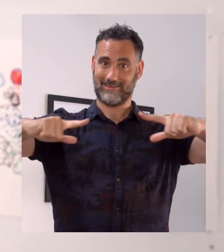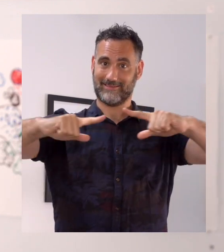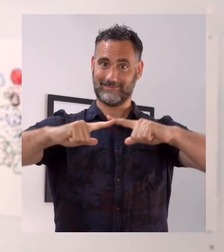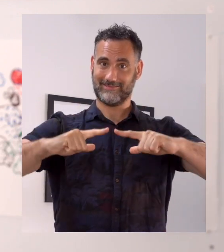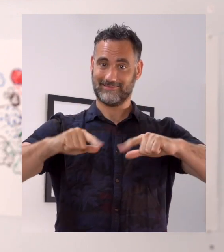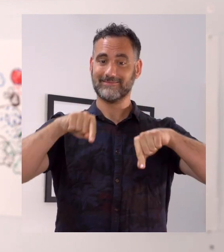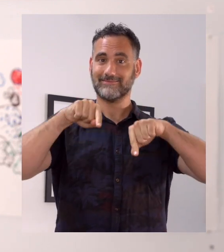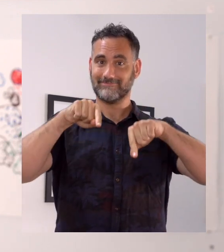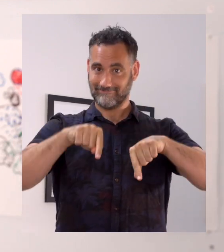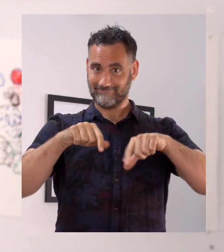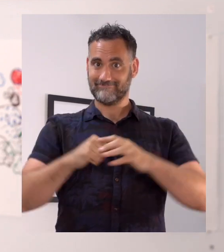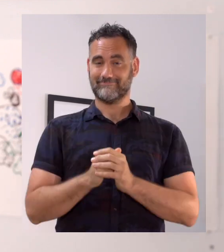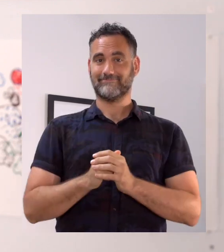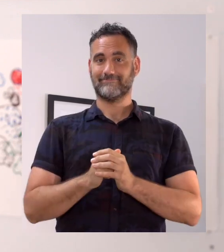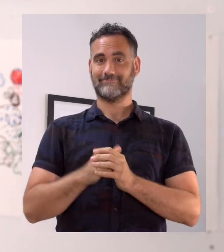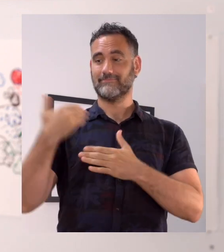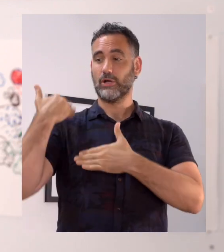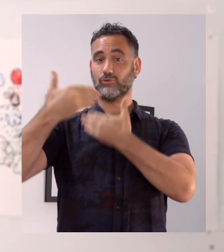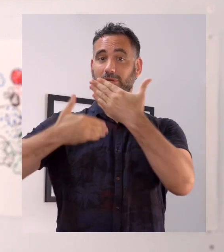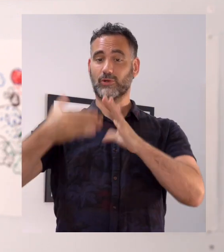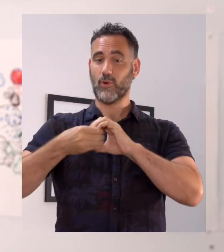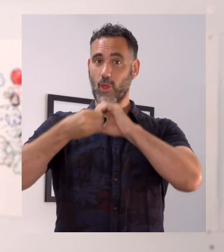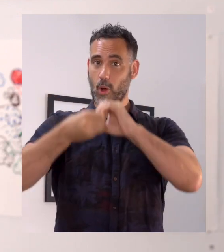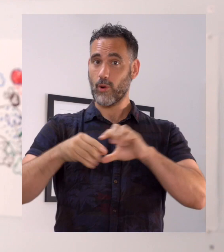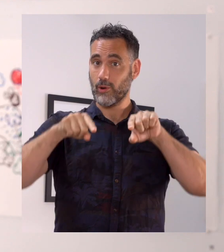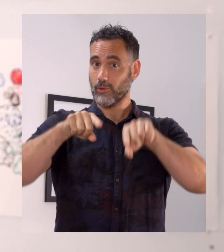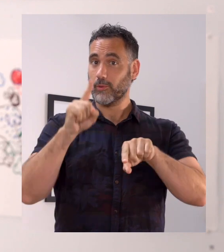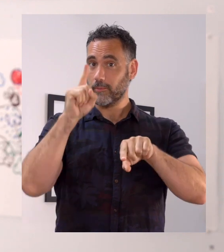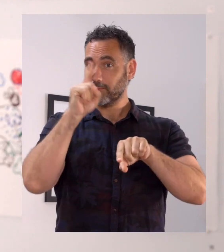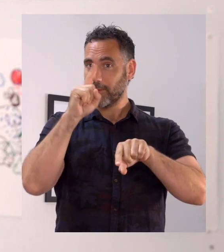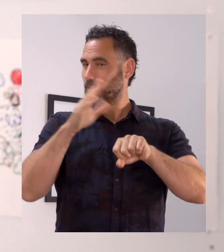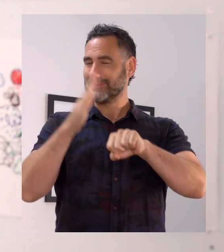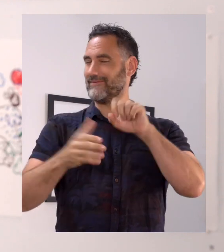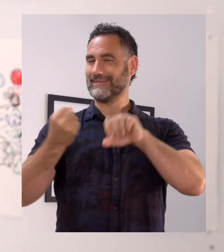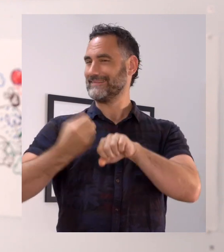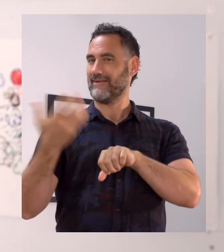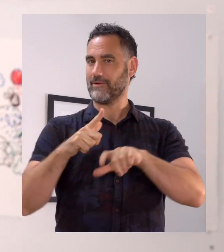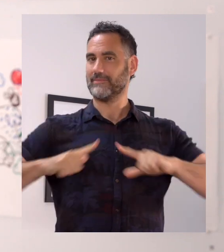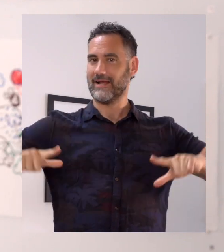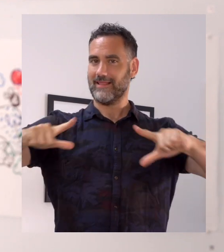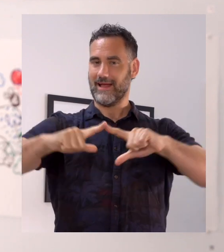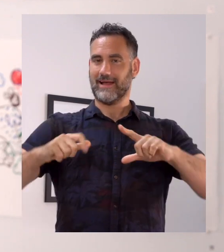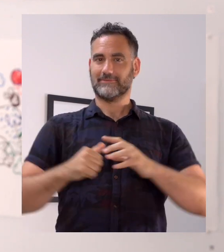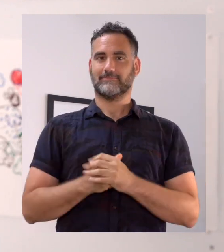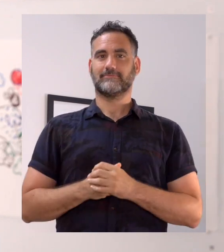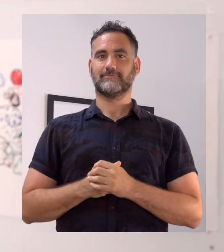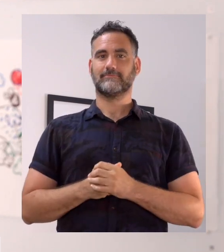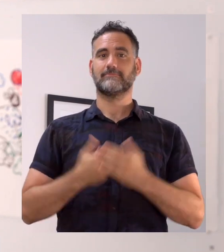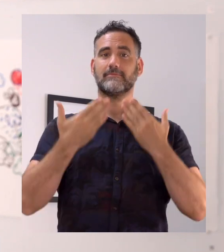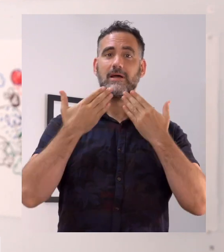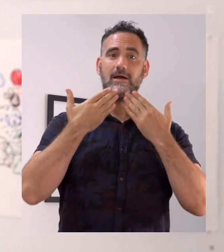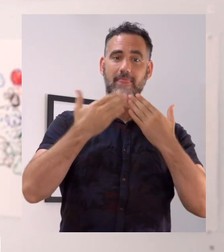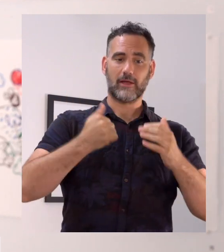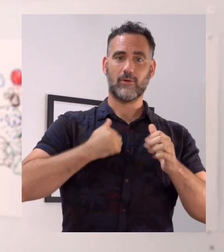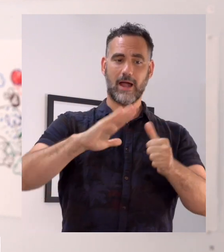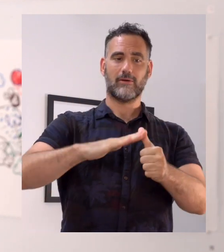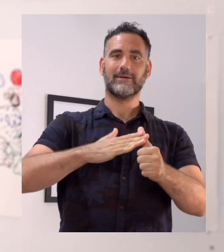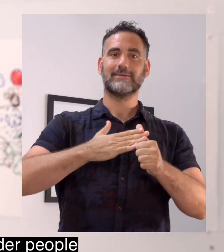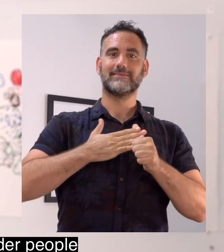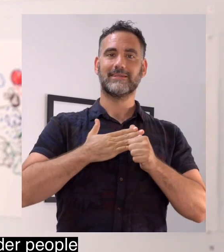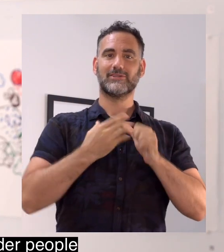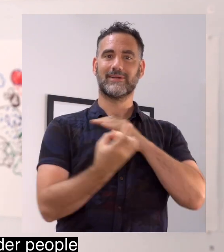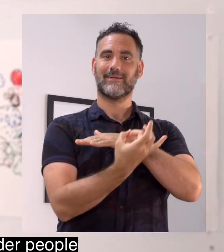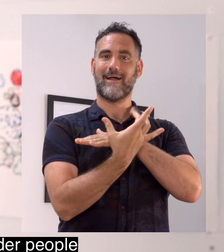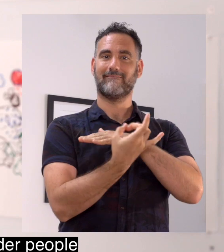sovereignty has never been ceded. I'd finally like to acknowledge FCAC's Elders in Residence, our Indigenous Advisory Group